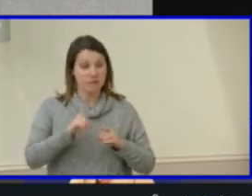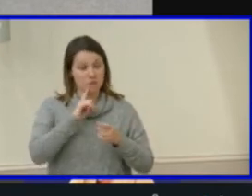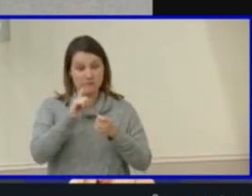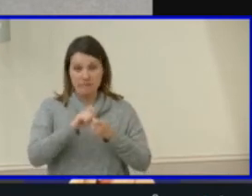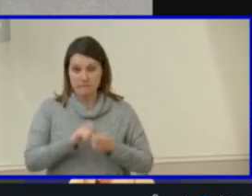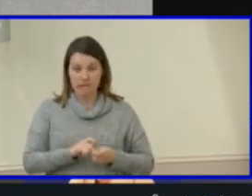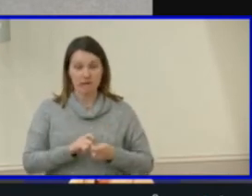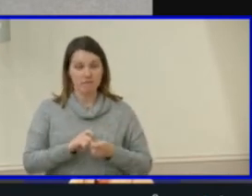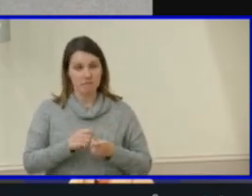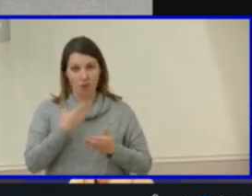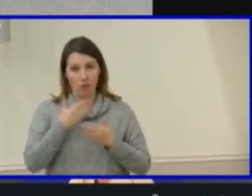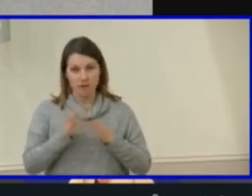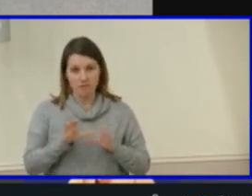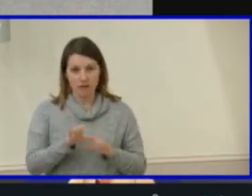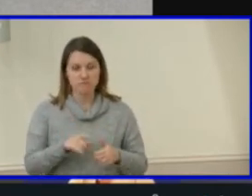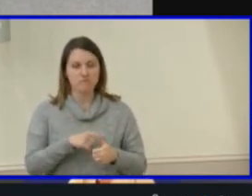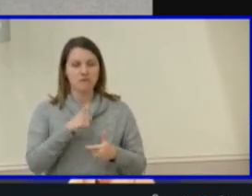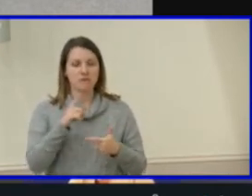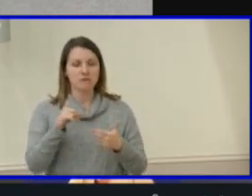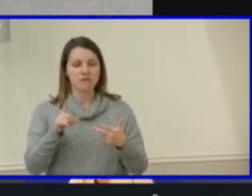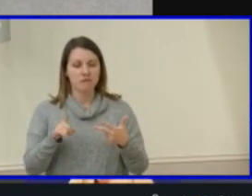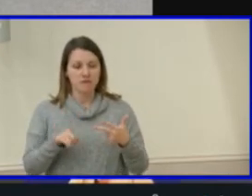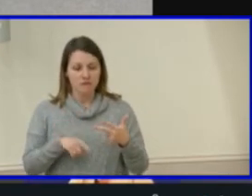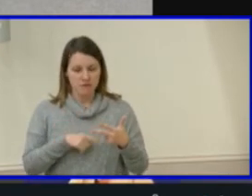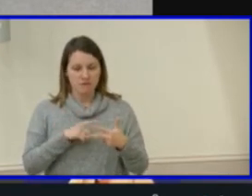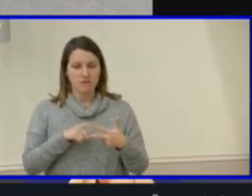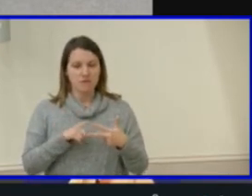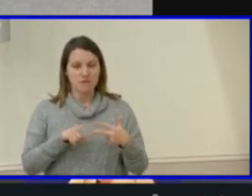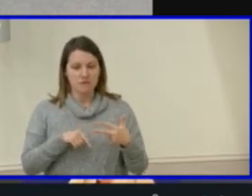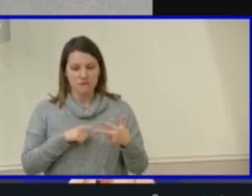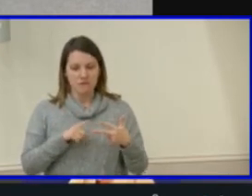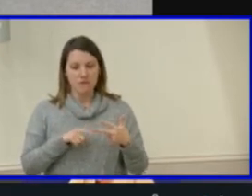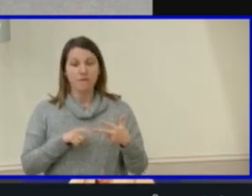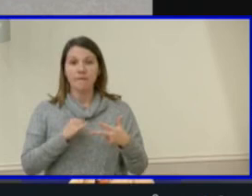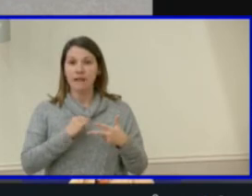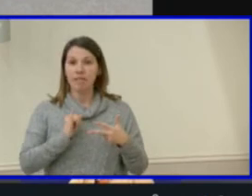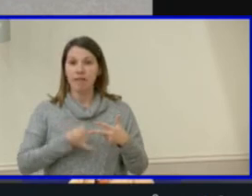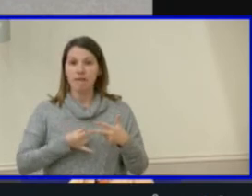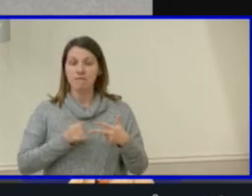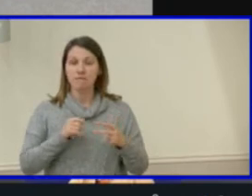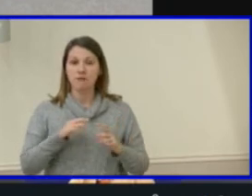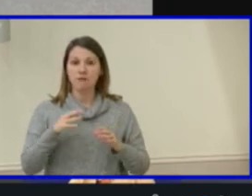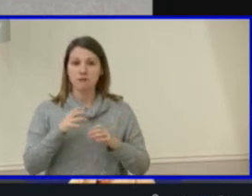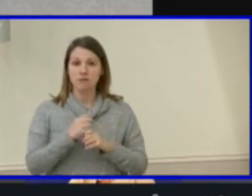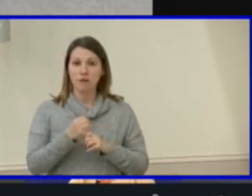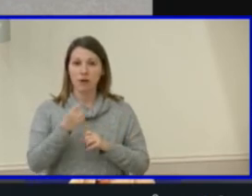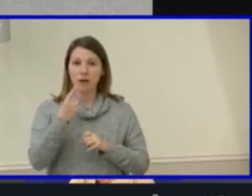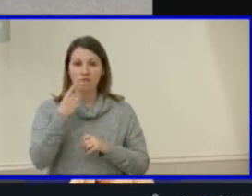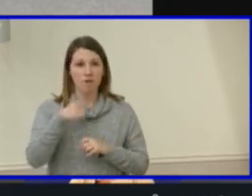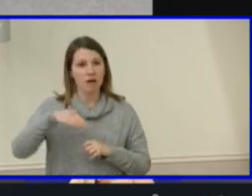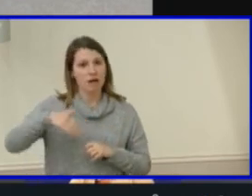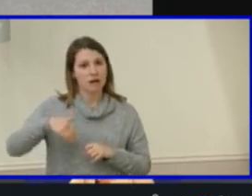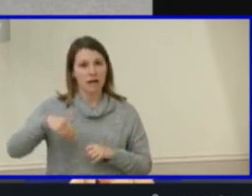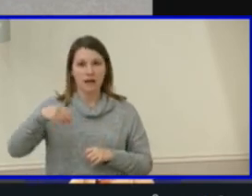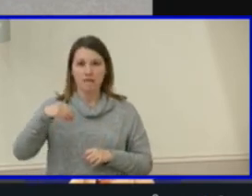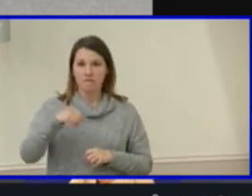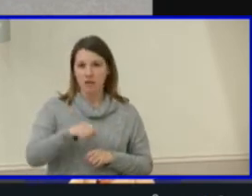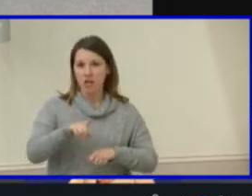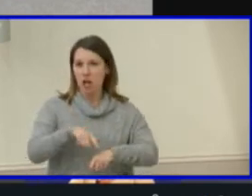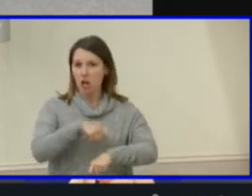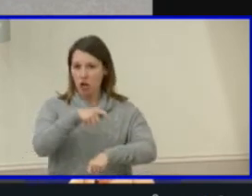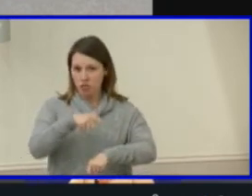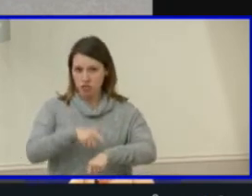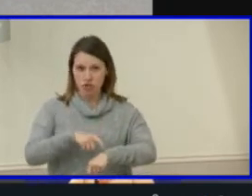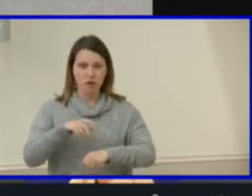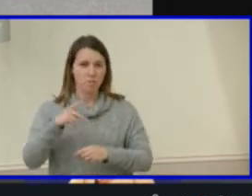And then last was the summary of the unfunded long-term projects, as you can see,